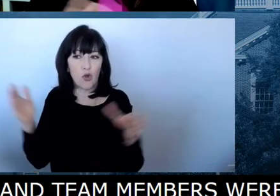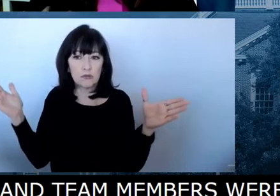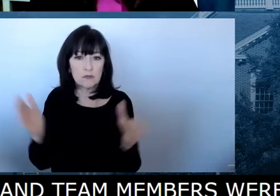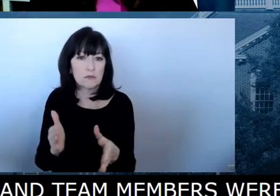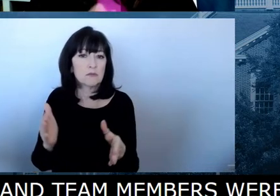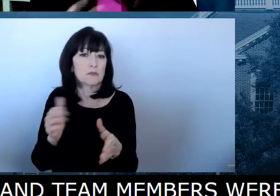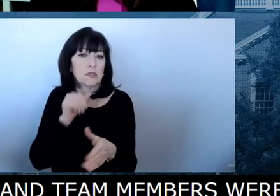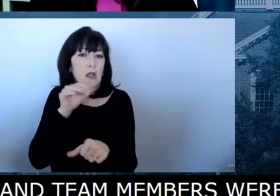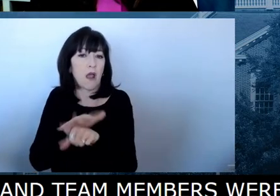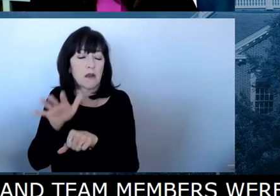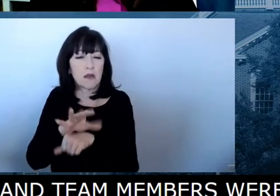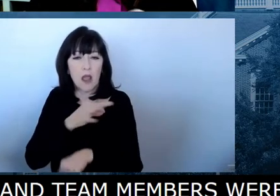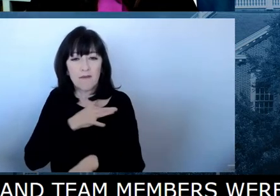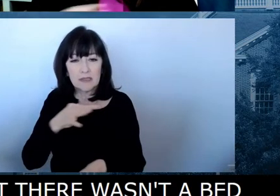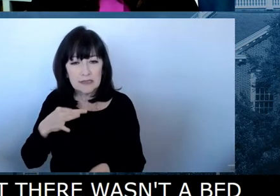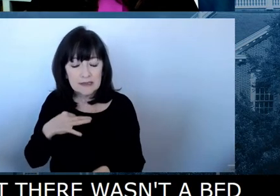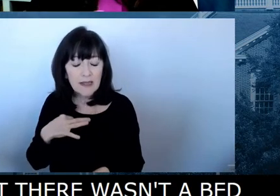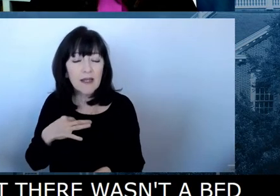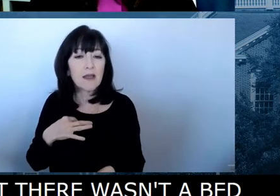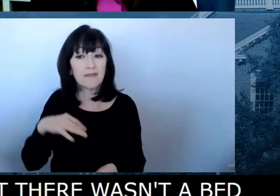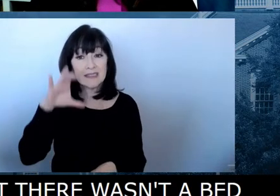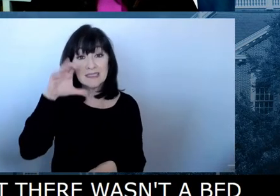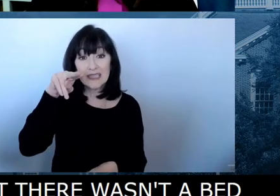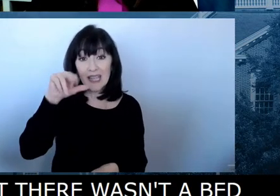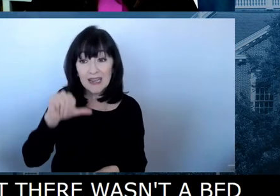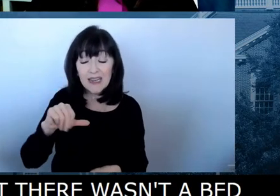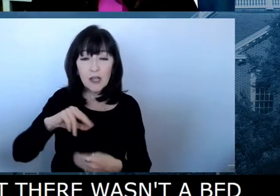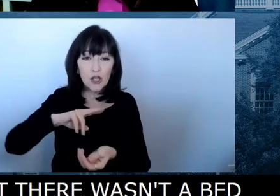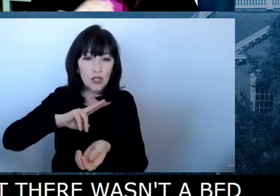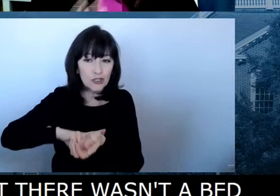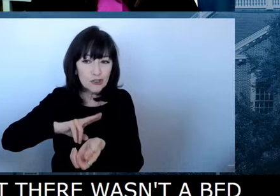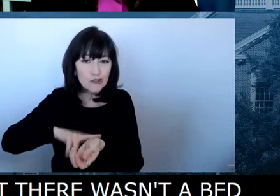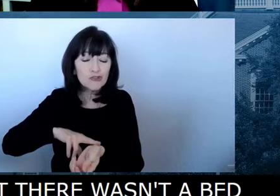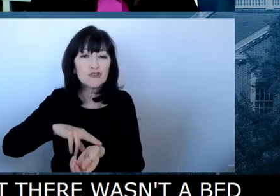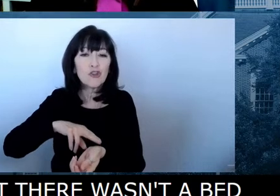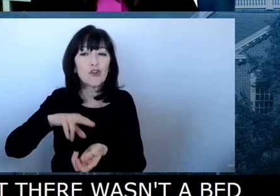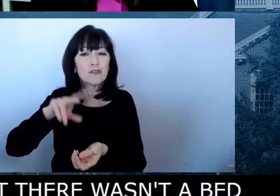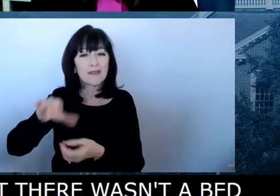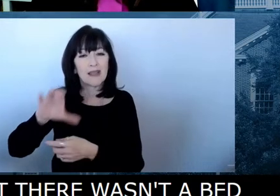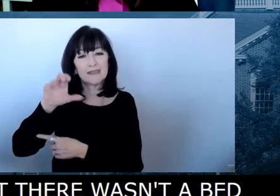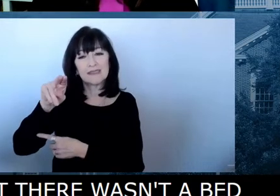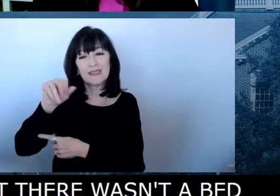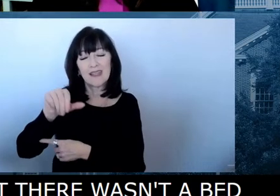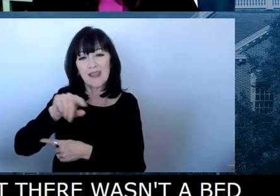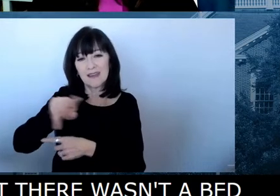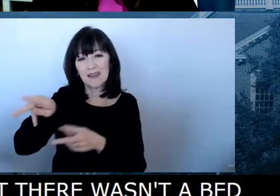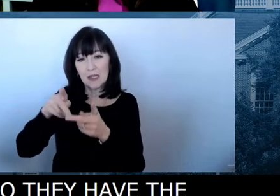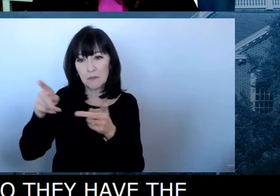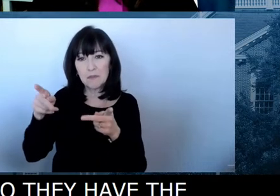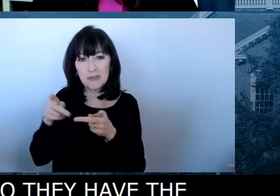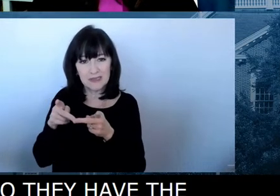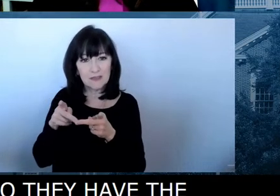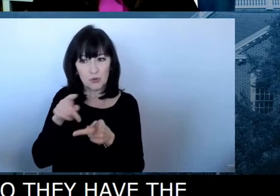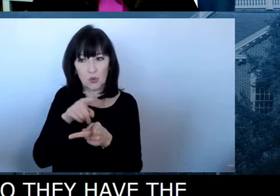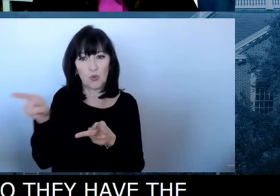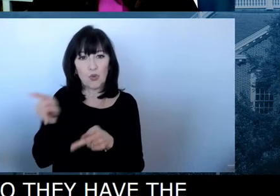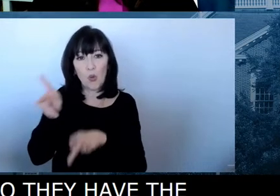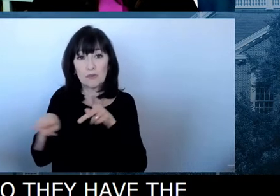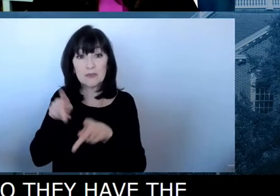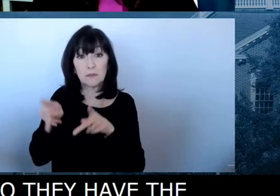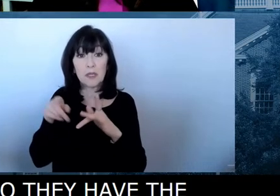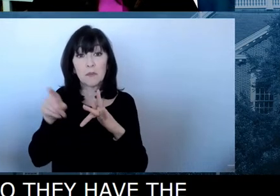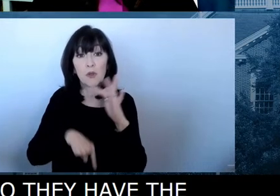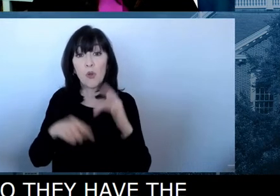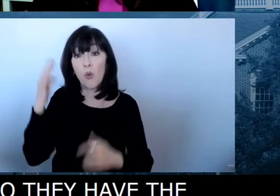CNAs, the nursing, whatever, the specific case may be, but those individuals, um, were out due to the